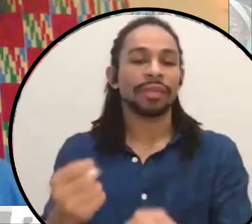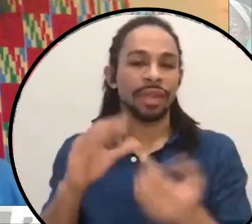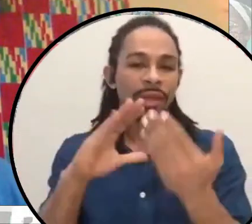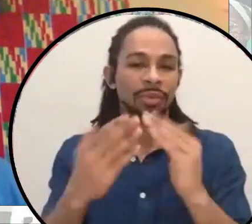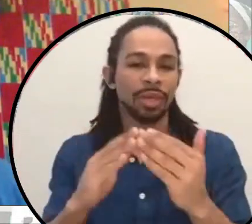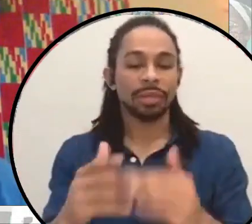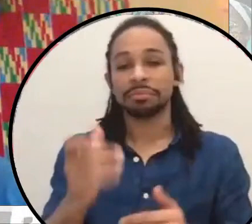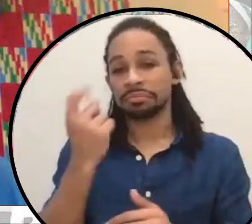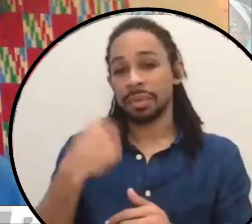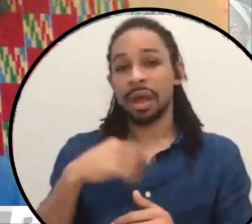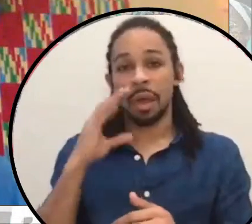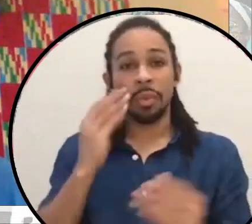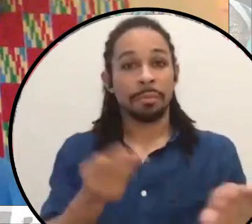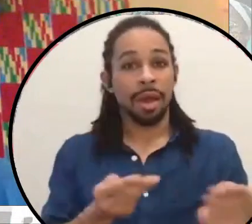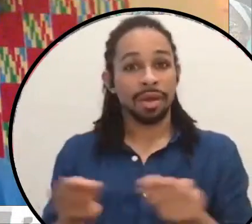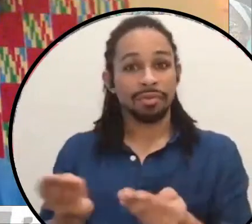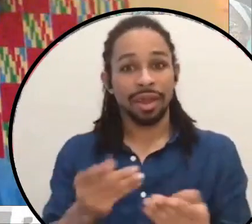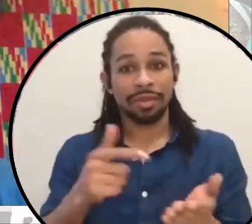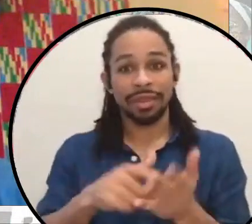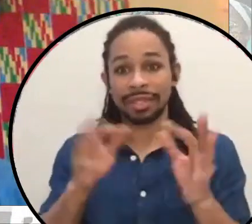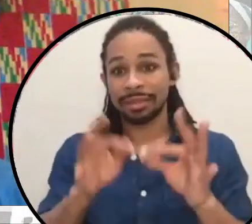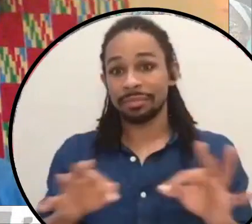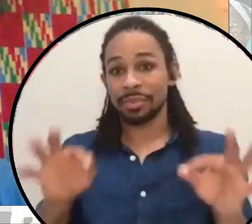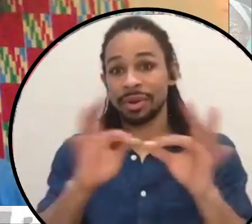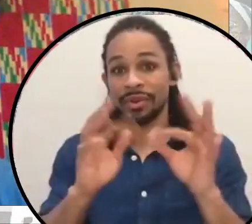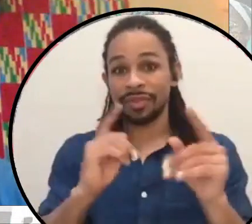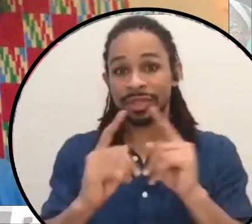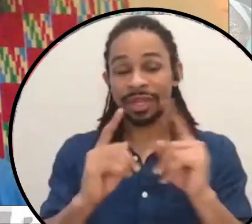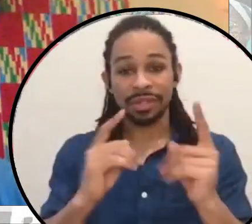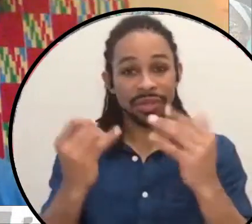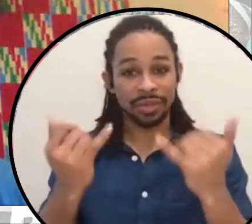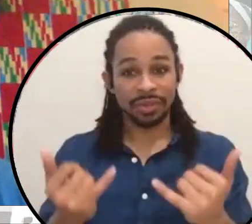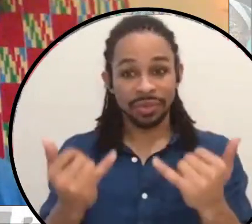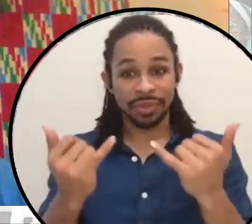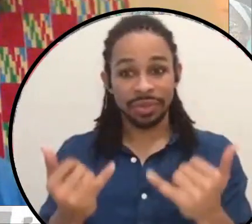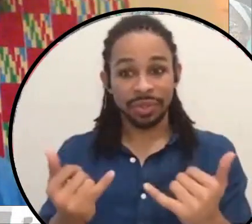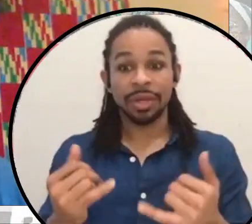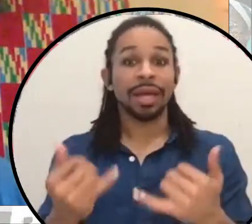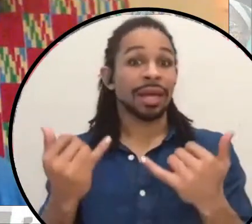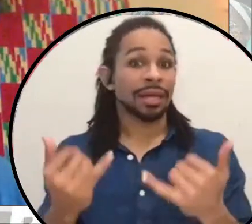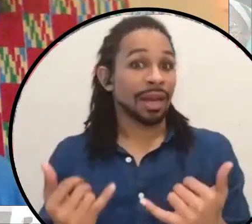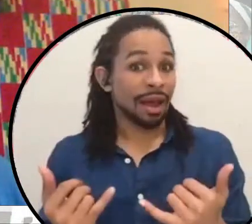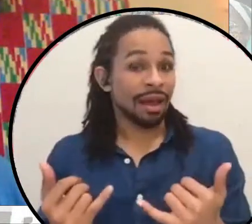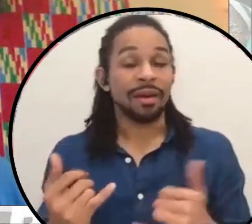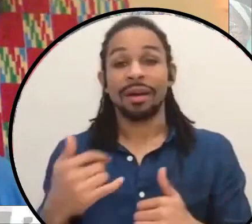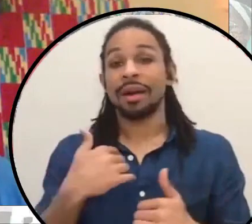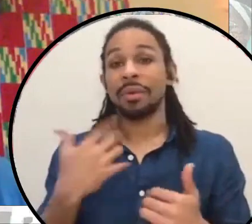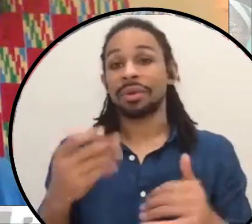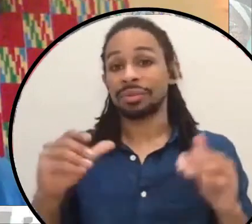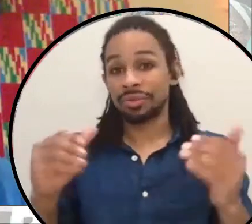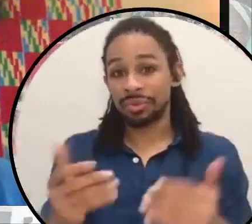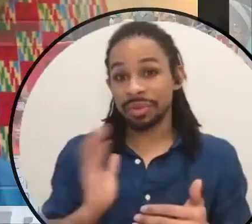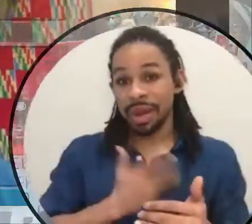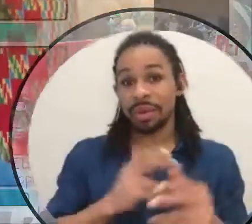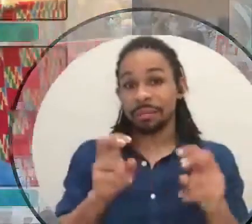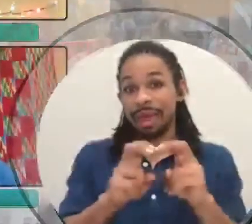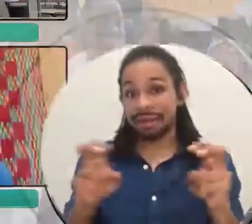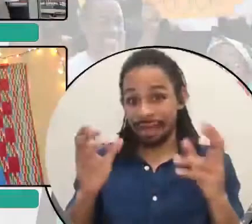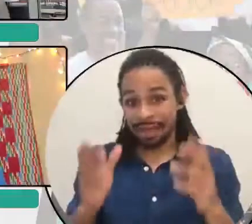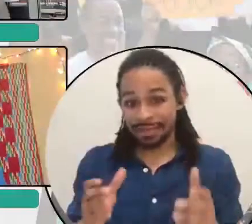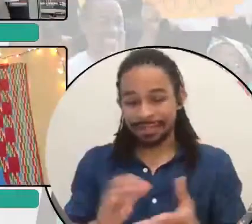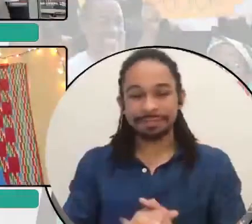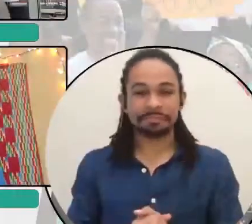for this very important conversation today. Now, without further ado, I would like to introduce our panelists.